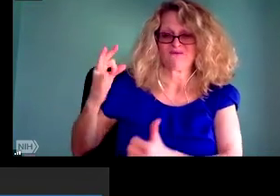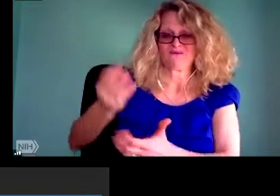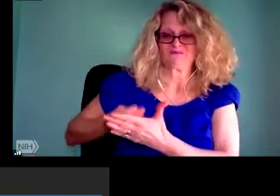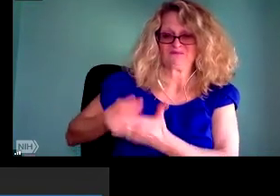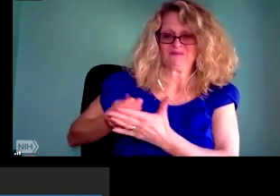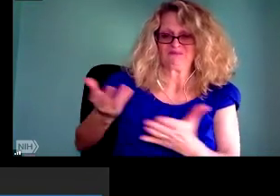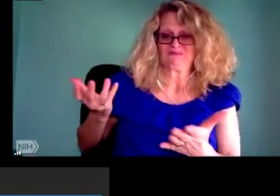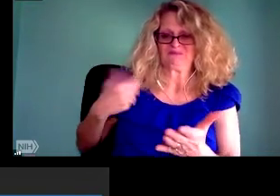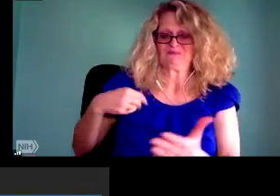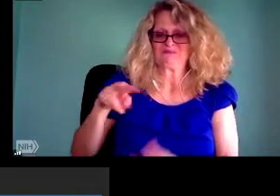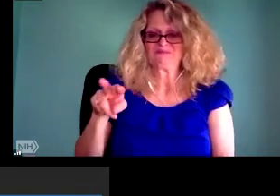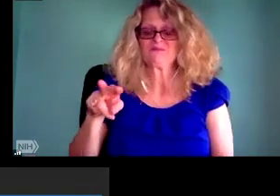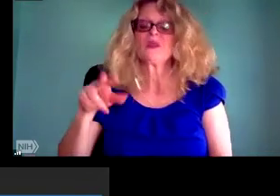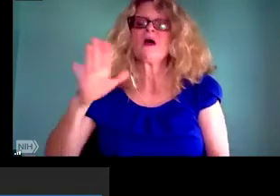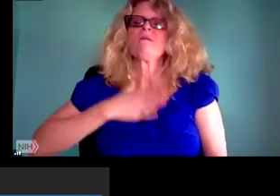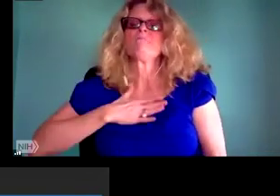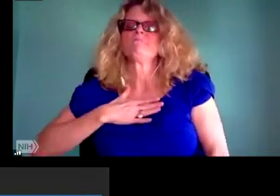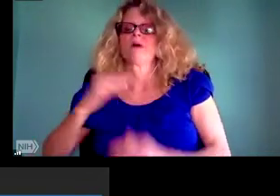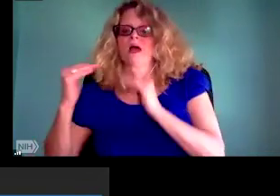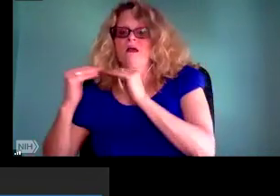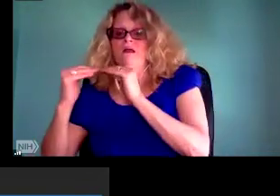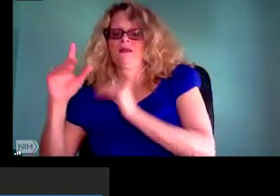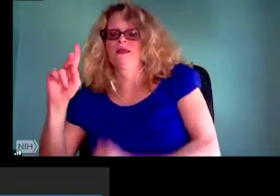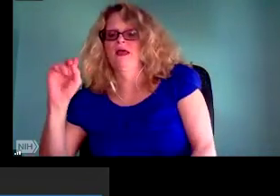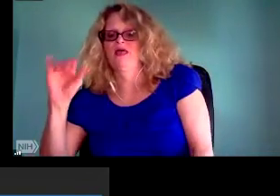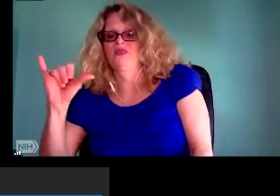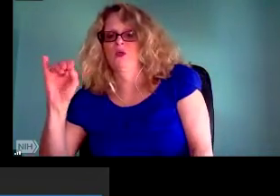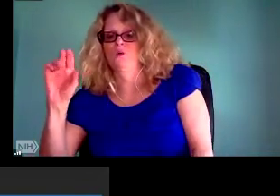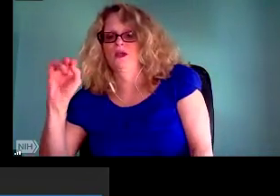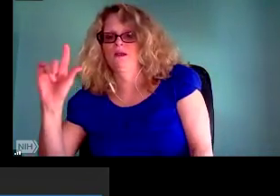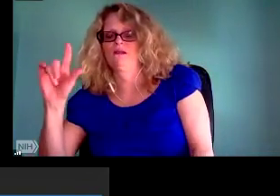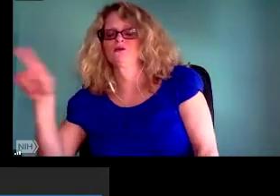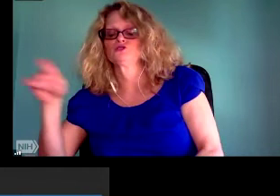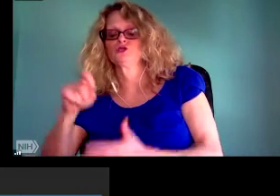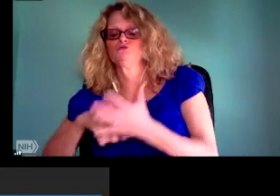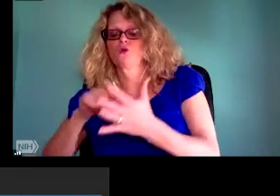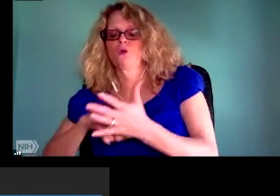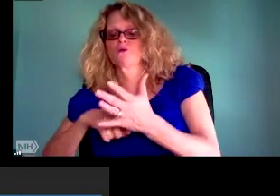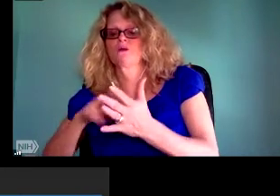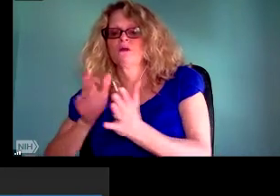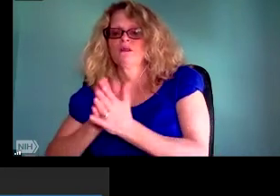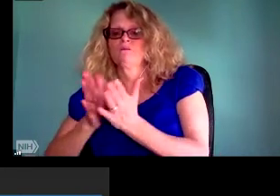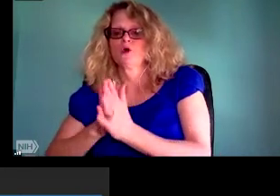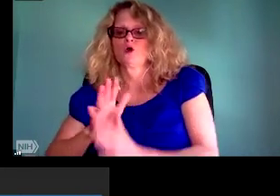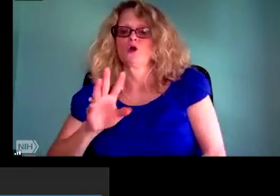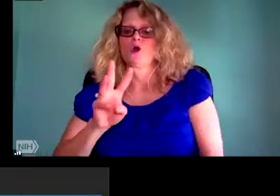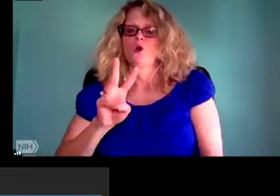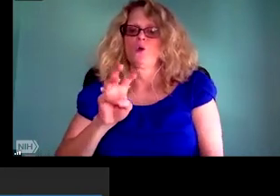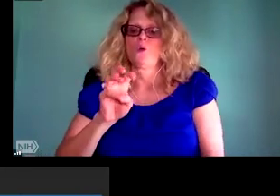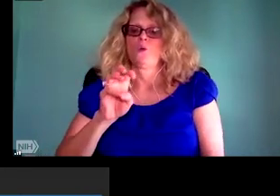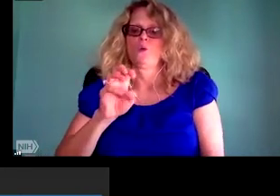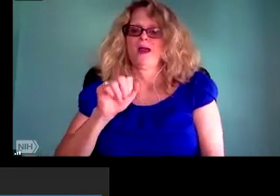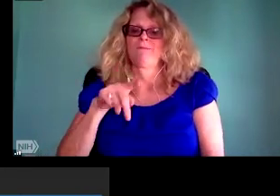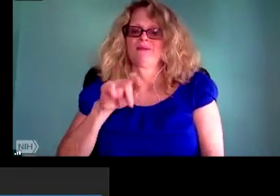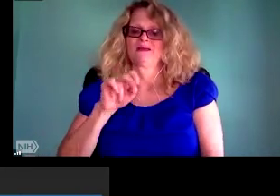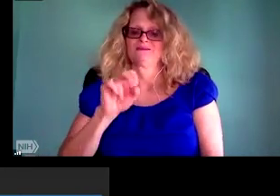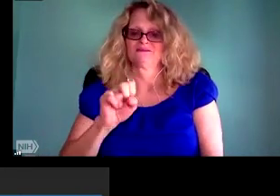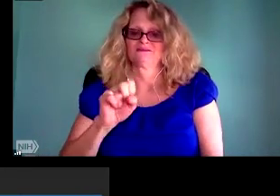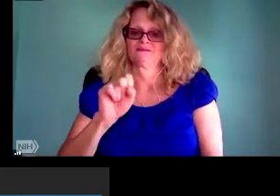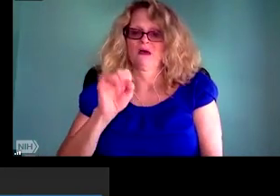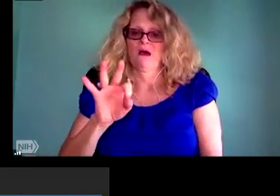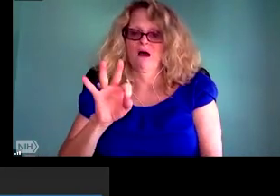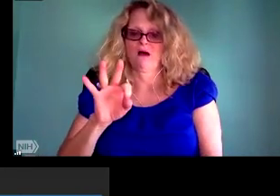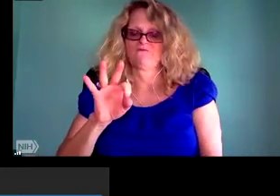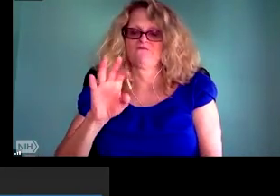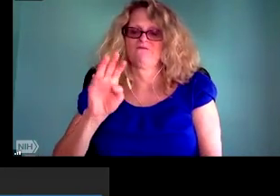technologies in creating more access for people who have power and privilege and less access for those who don't. And these are things that are,